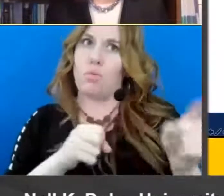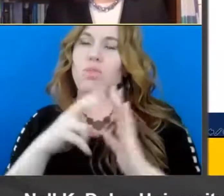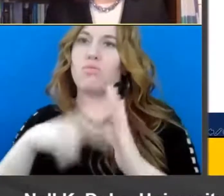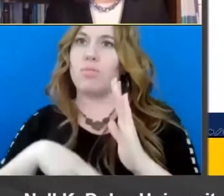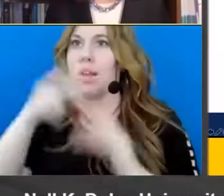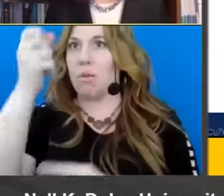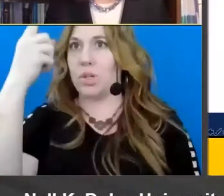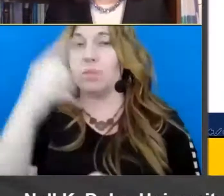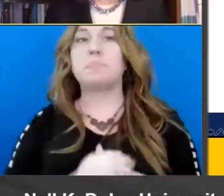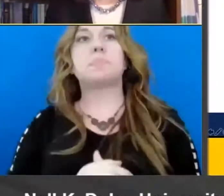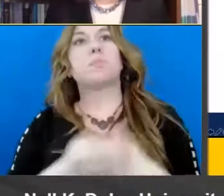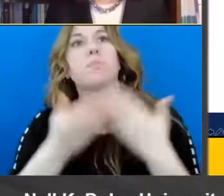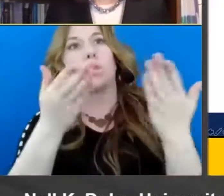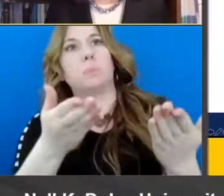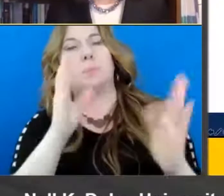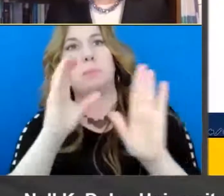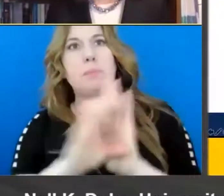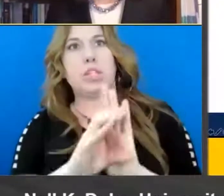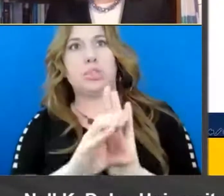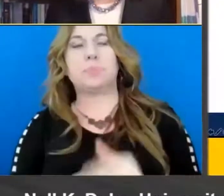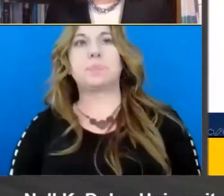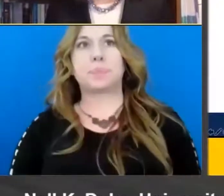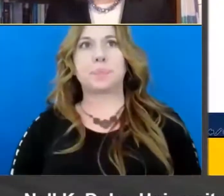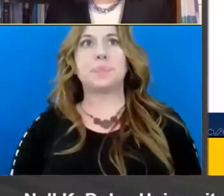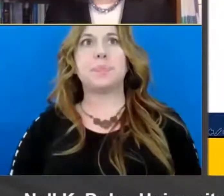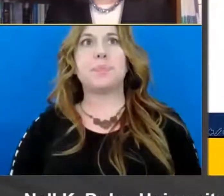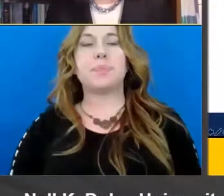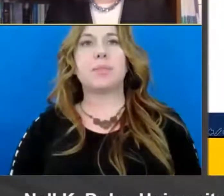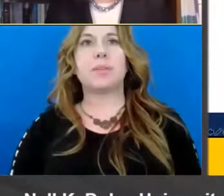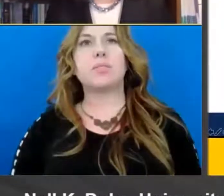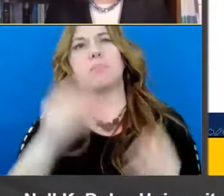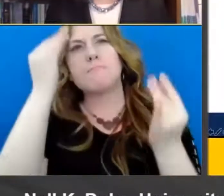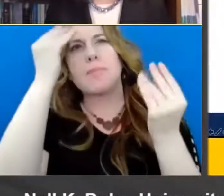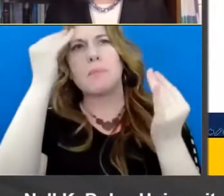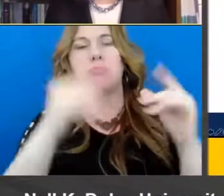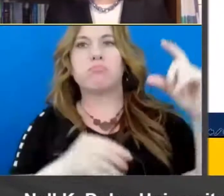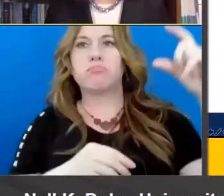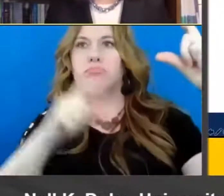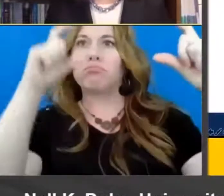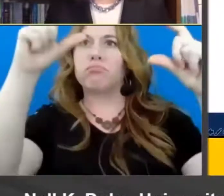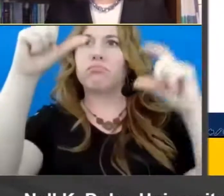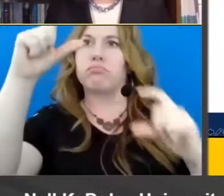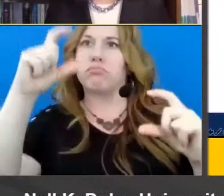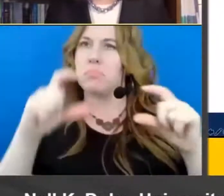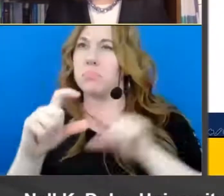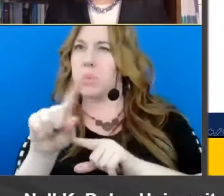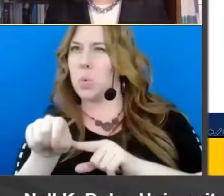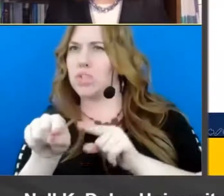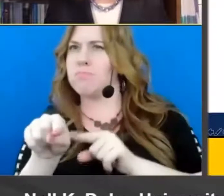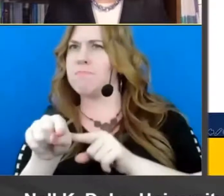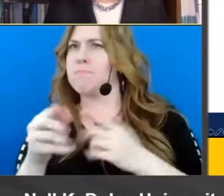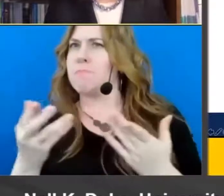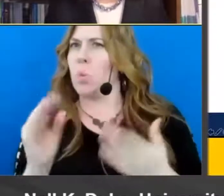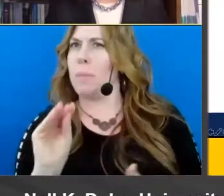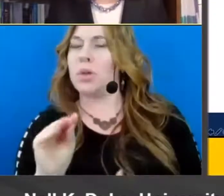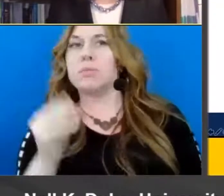so if you take a look at this figure on your screen um i'd like you to think about what could go in this question mark here just take a moment